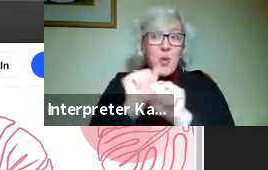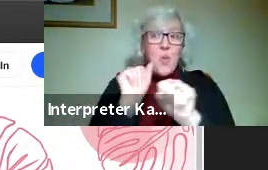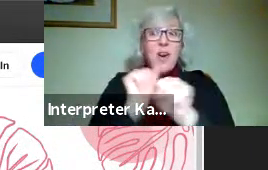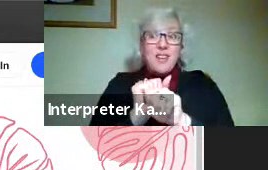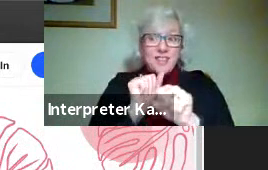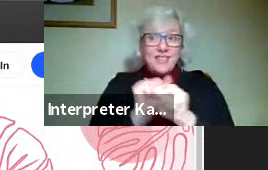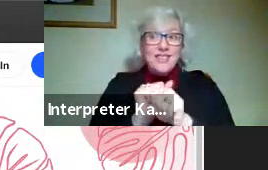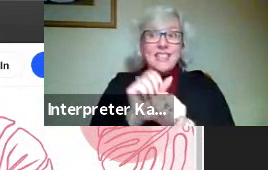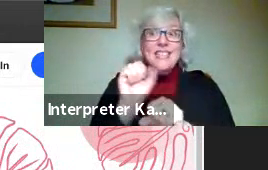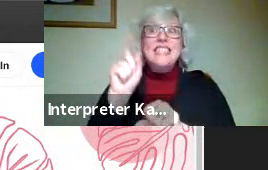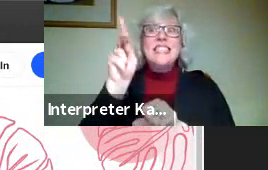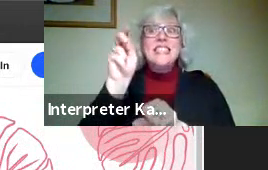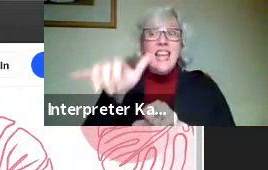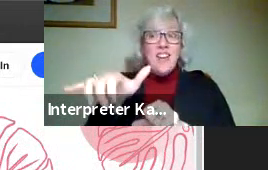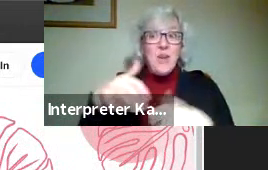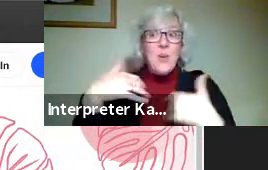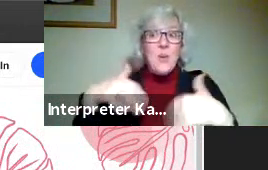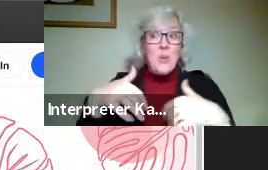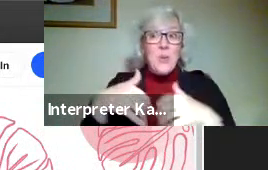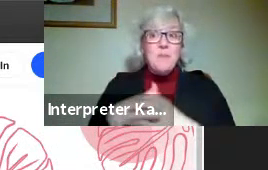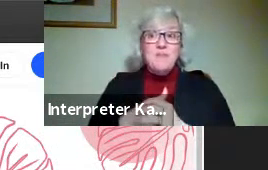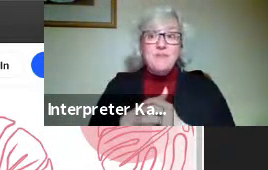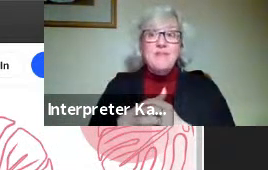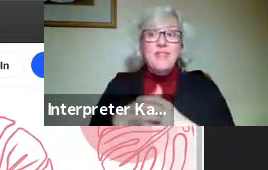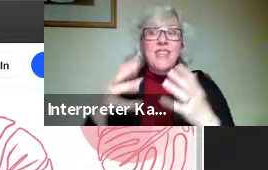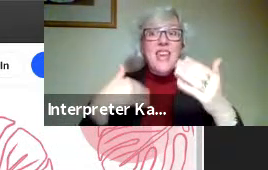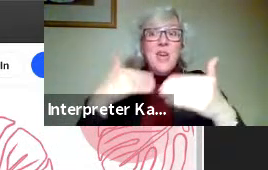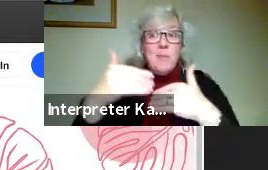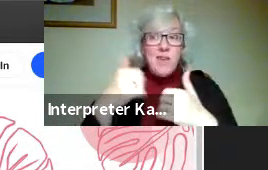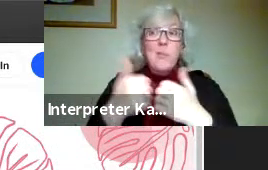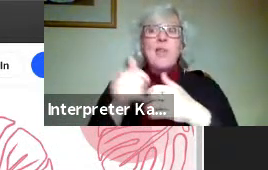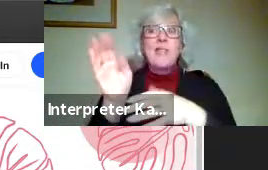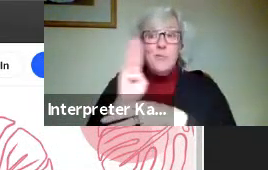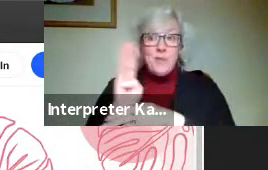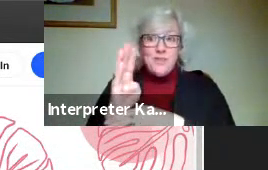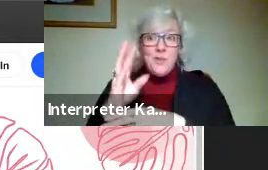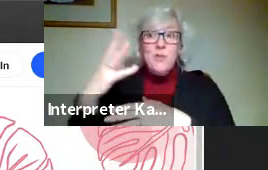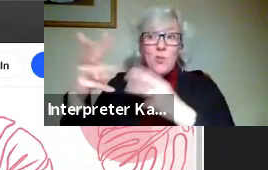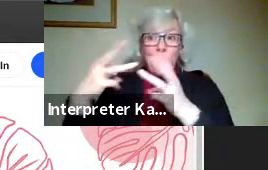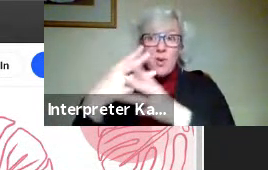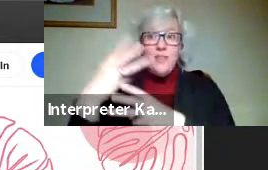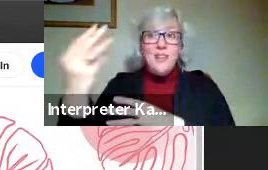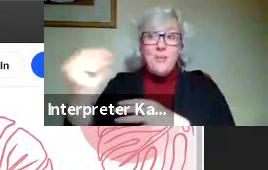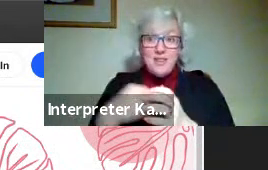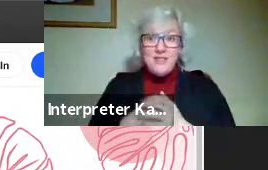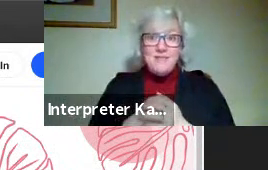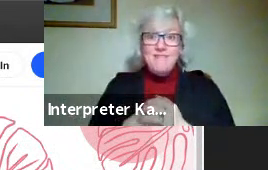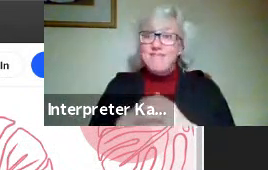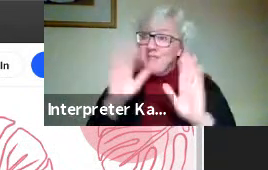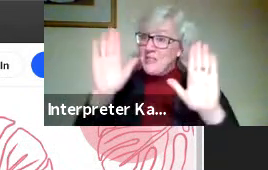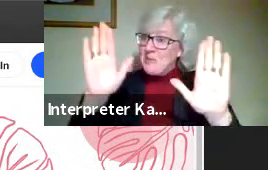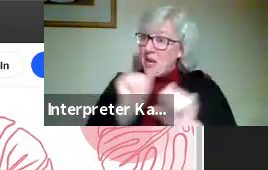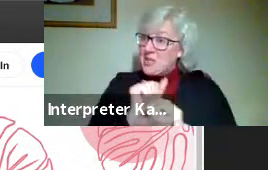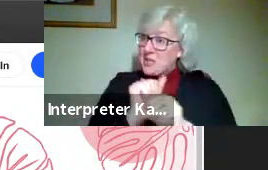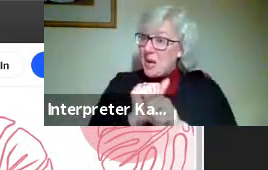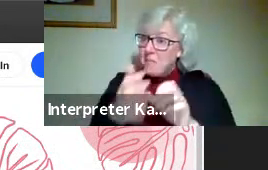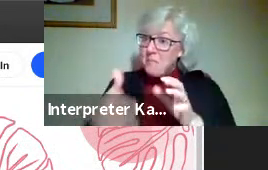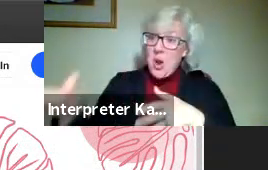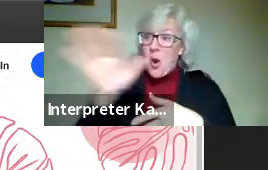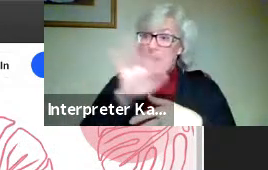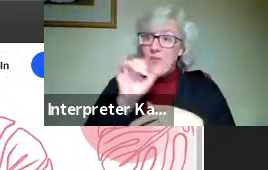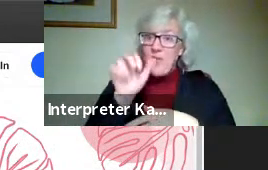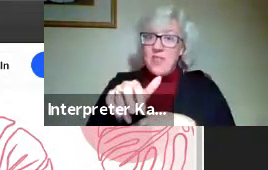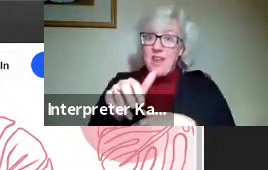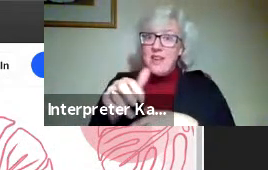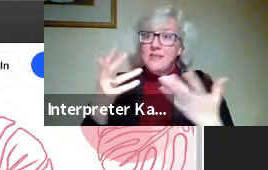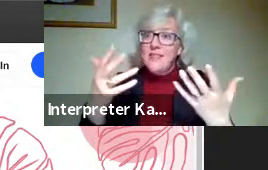and how current they are with everything in the industry. So great job doing an overview with that. Go